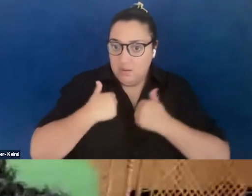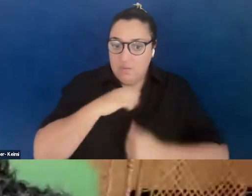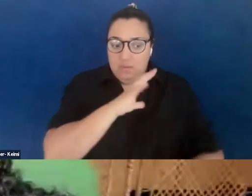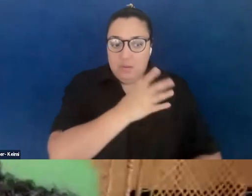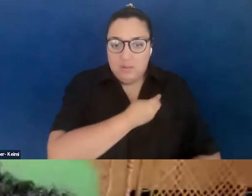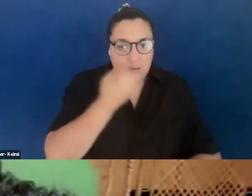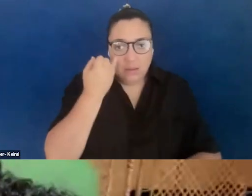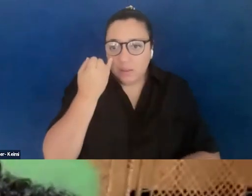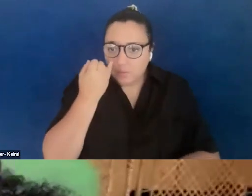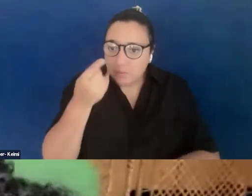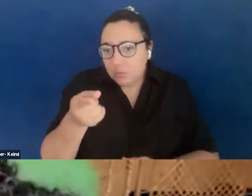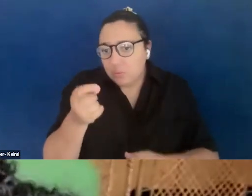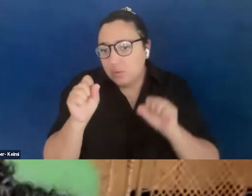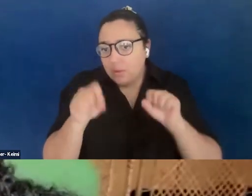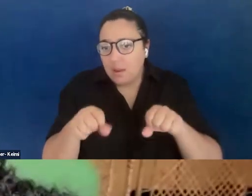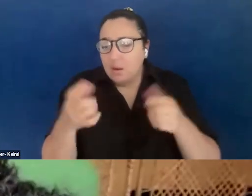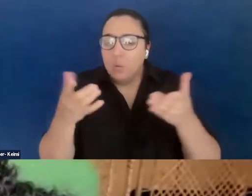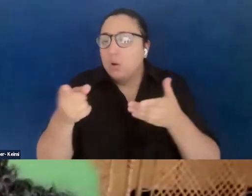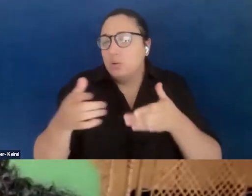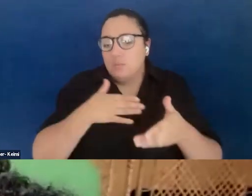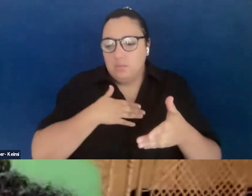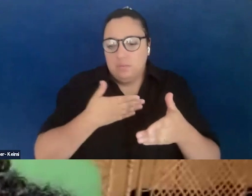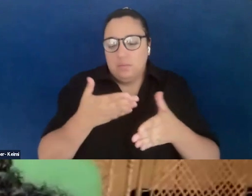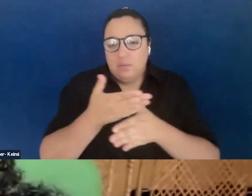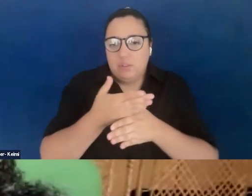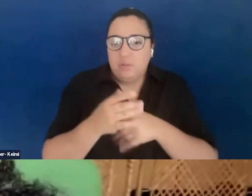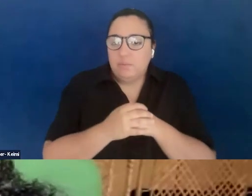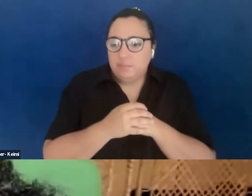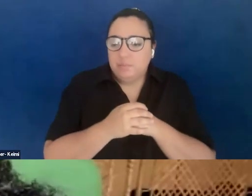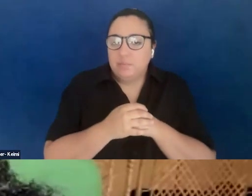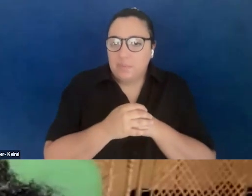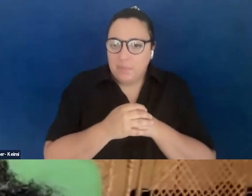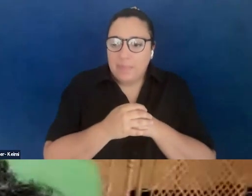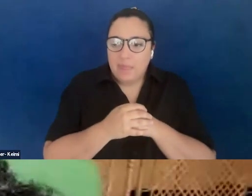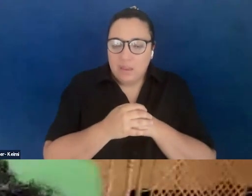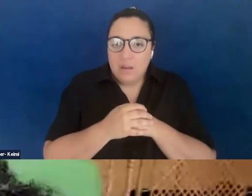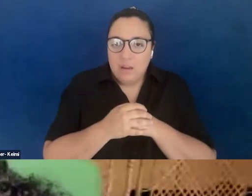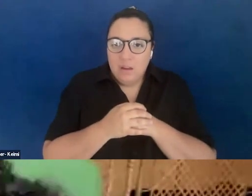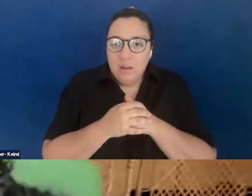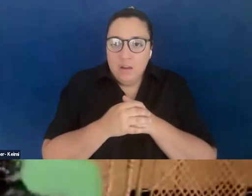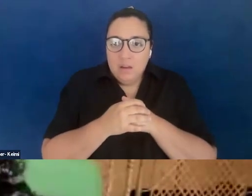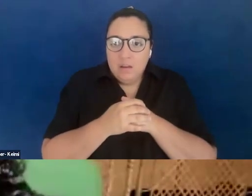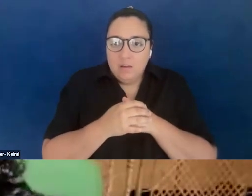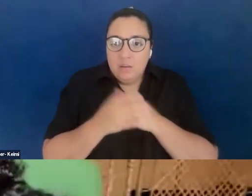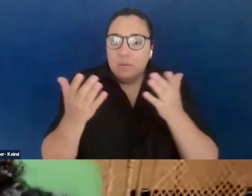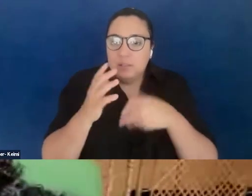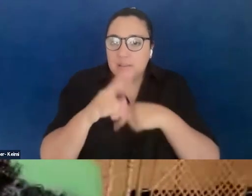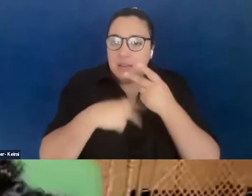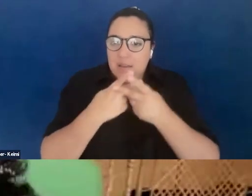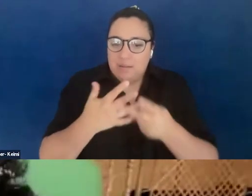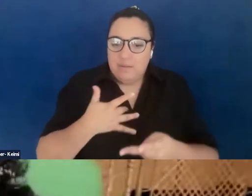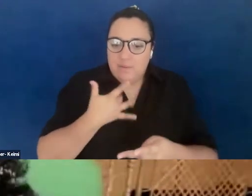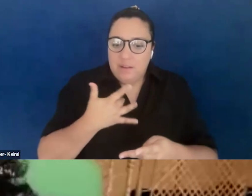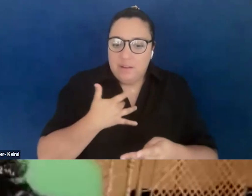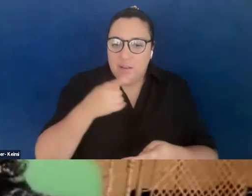what would you share? How would you, what, what is the kind of feeling that